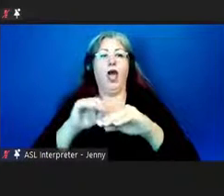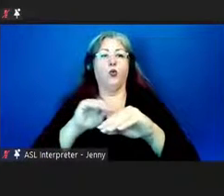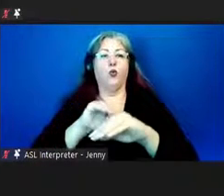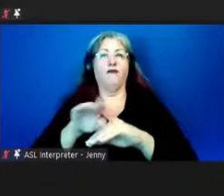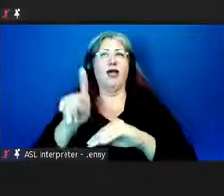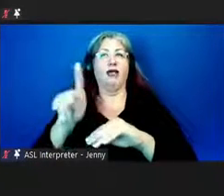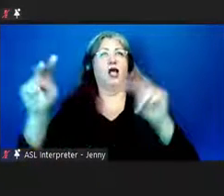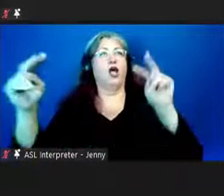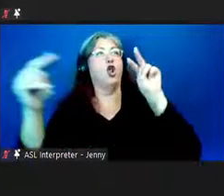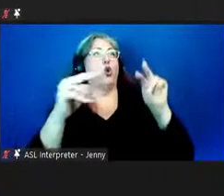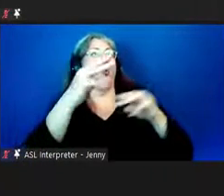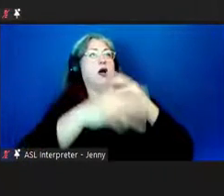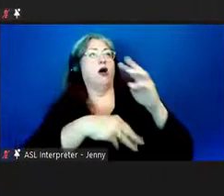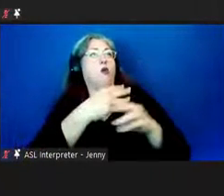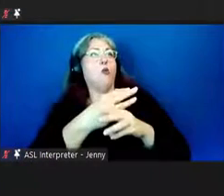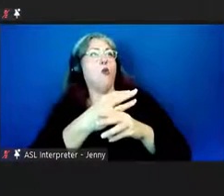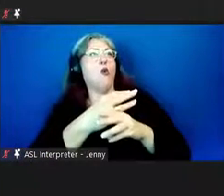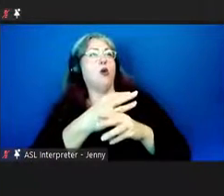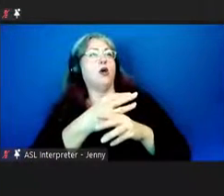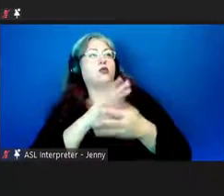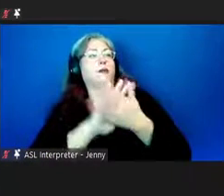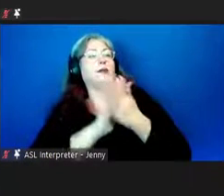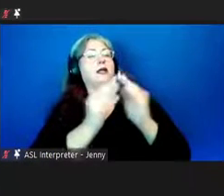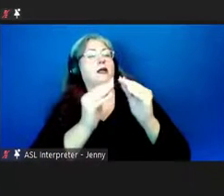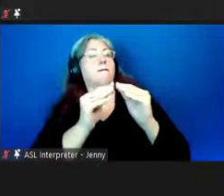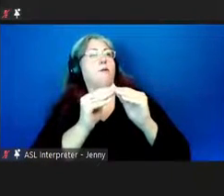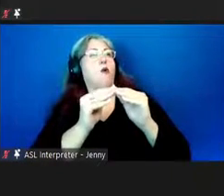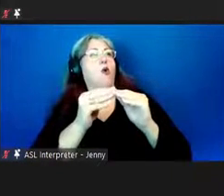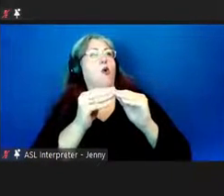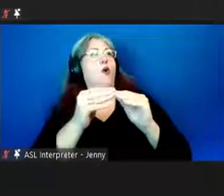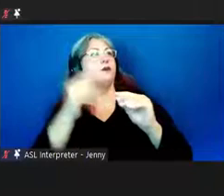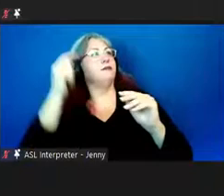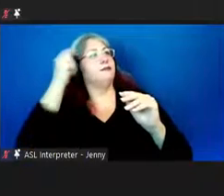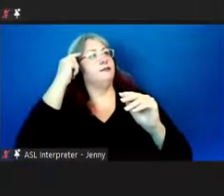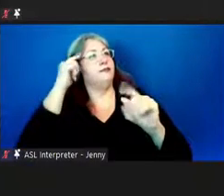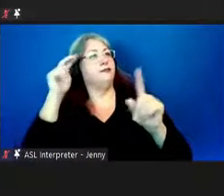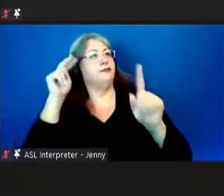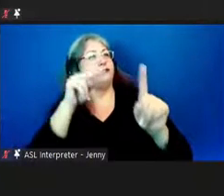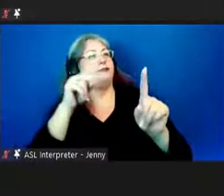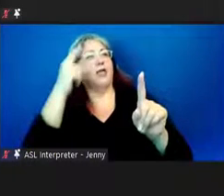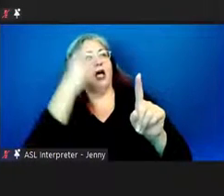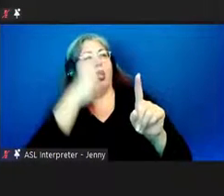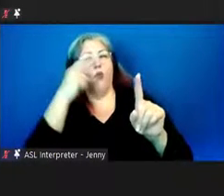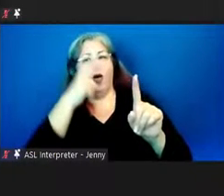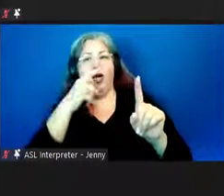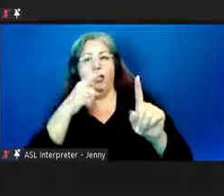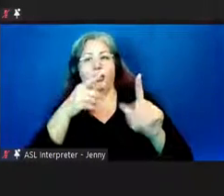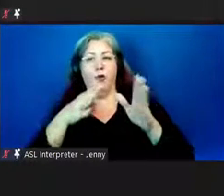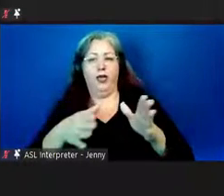their Hawaiian way, Akua Na Ike Hawaii.